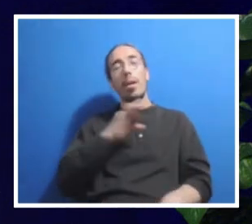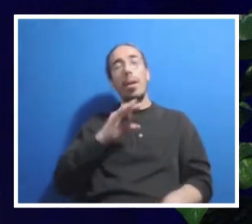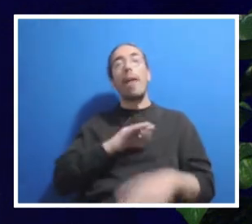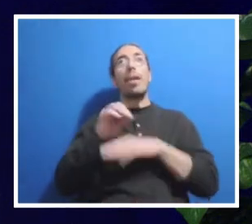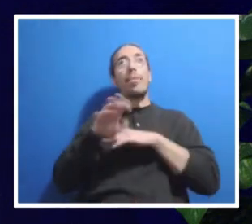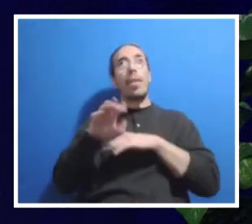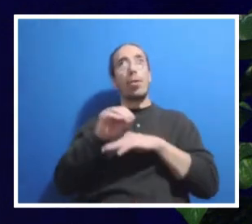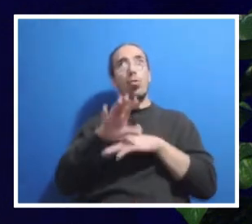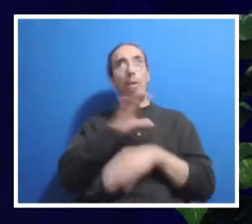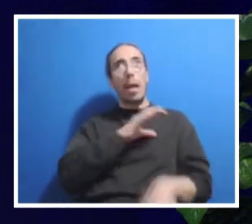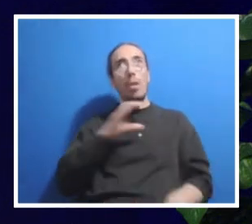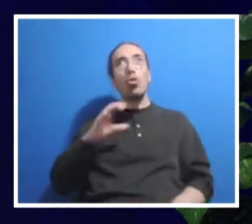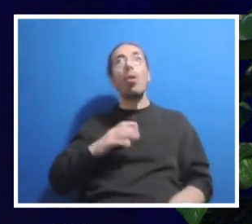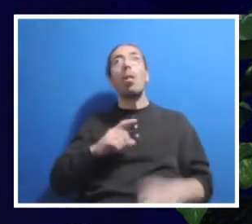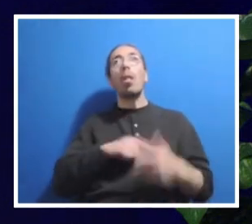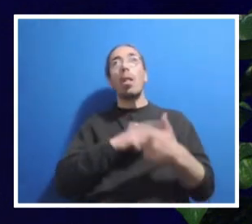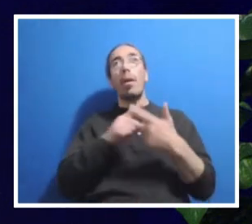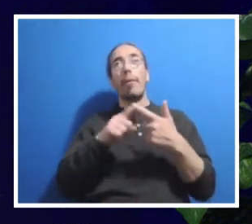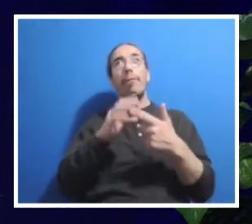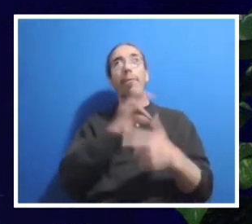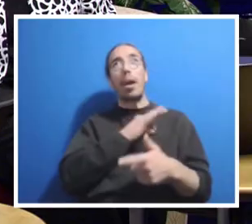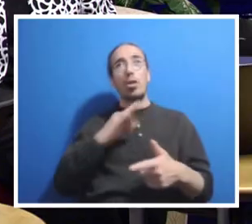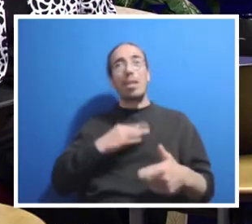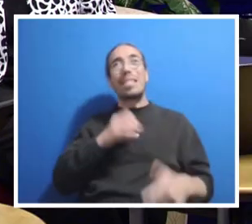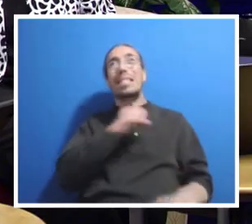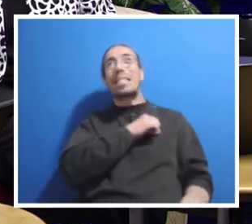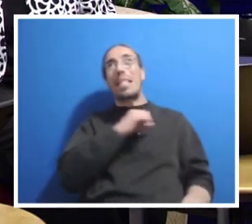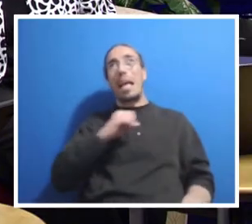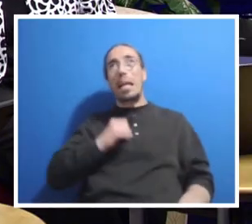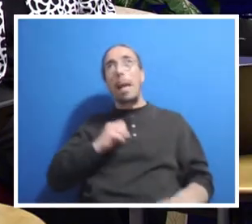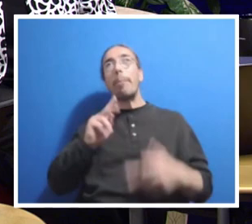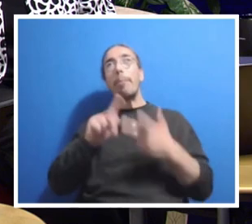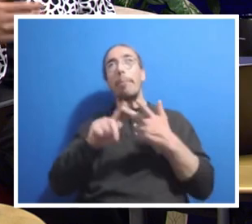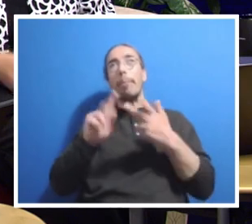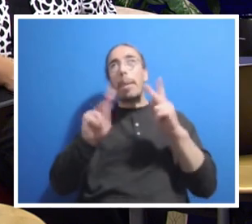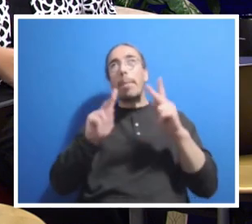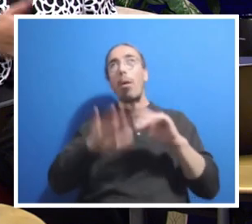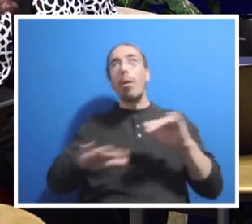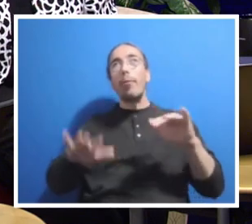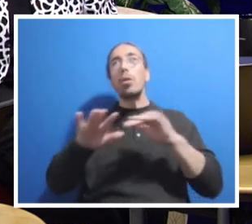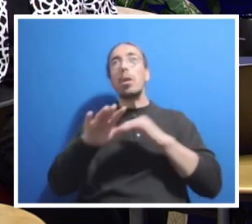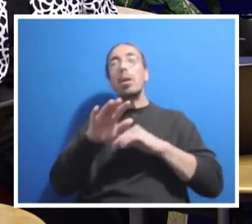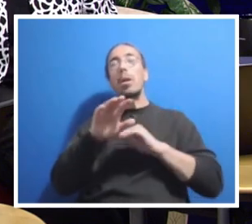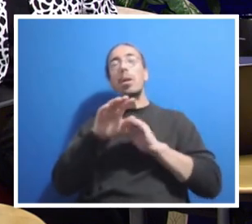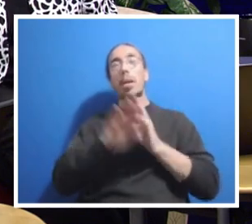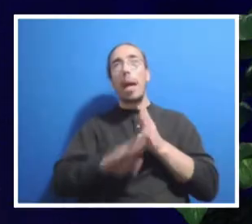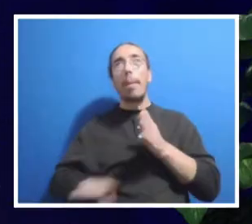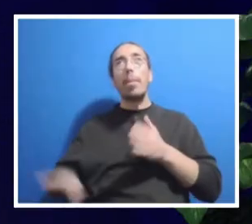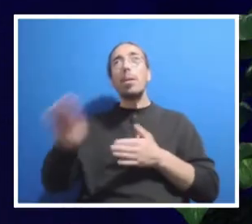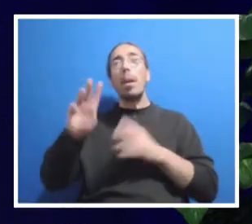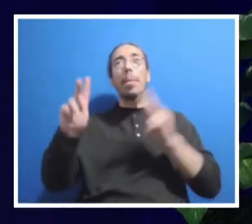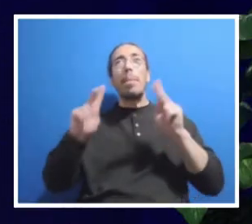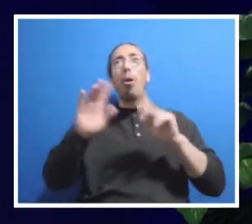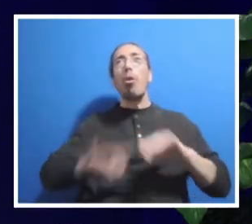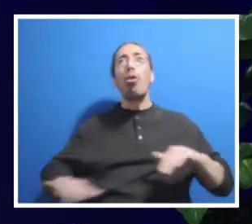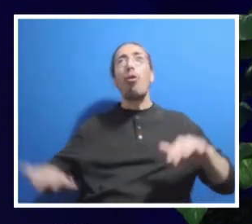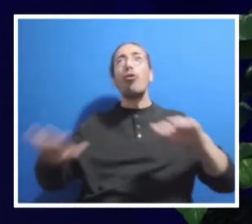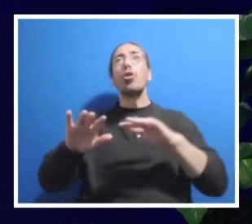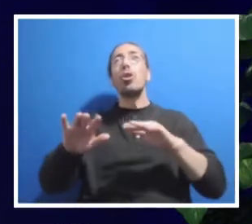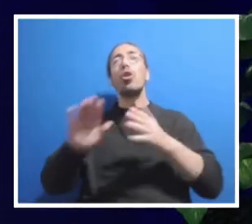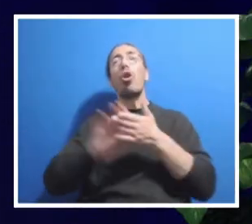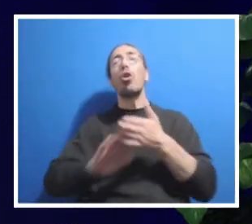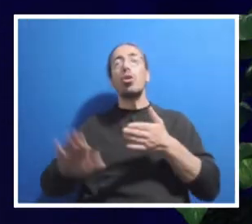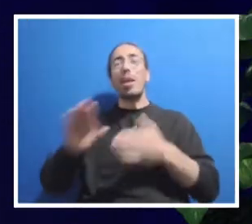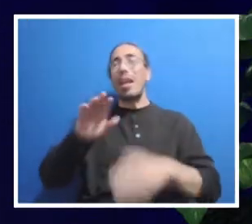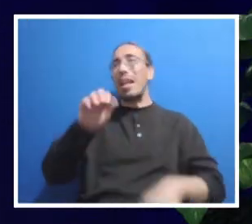we have the faculty senate, we've got people from the campuses and people from all the colleges and administrative units because they all